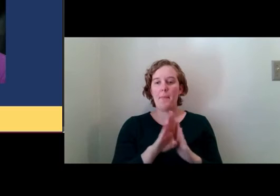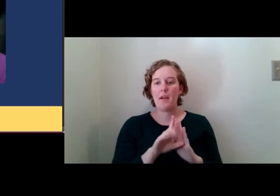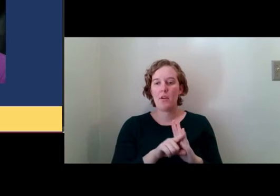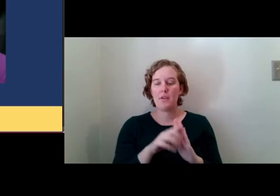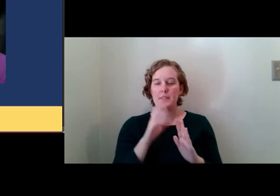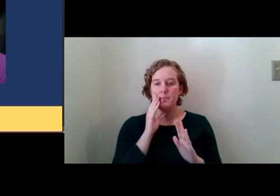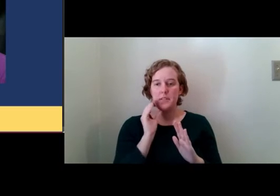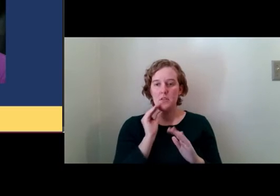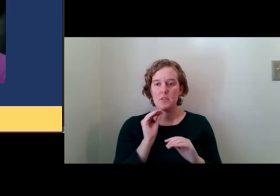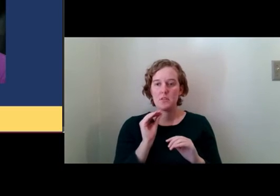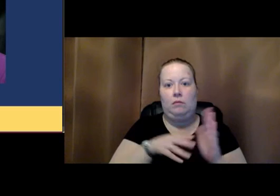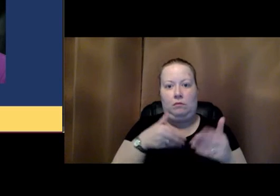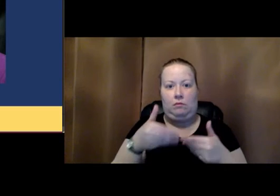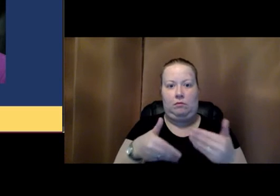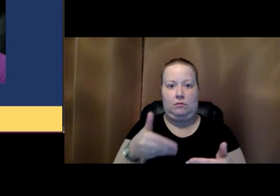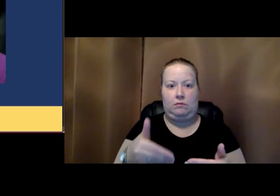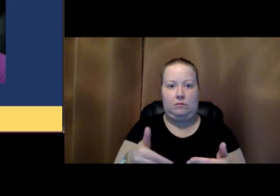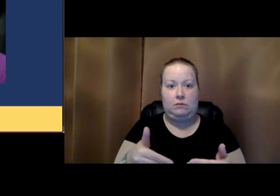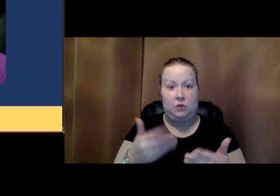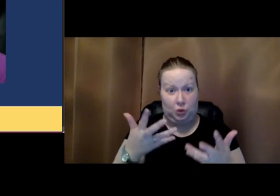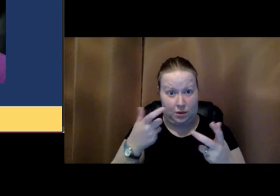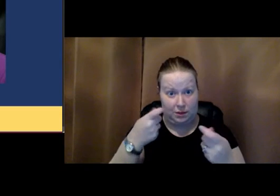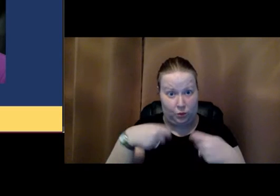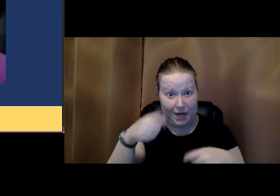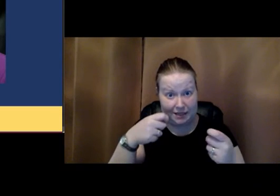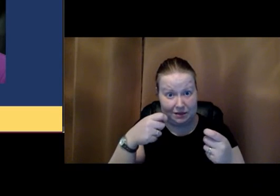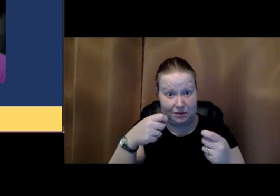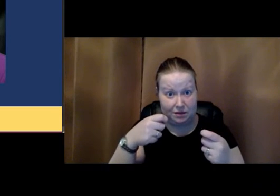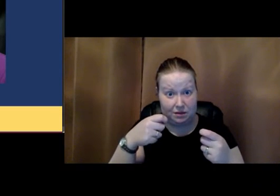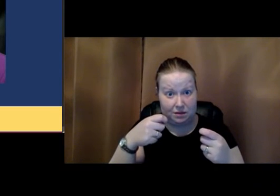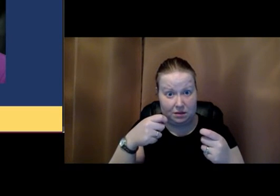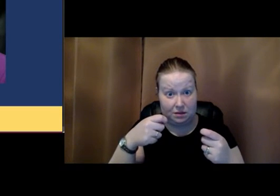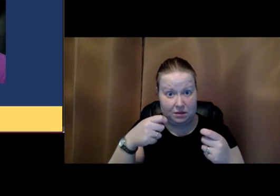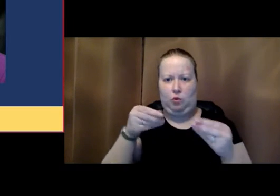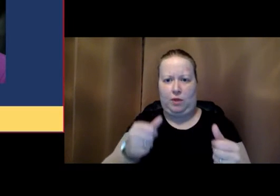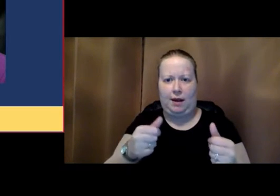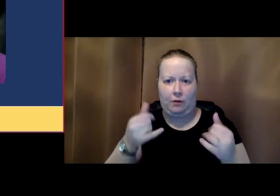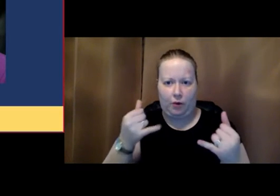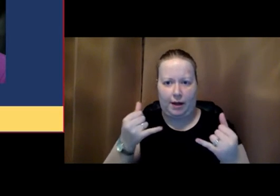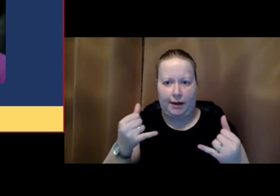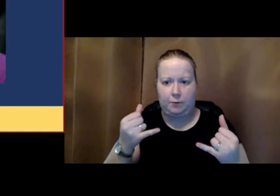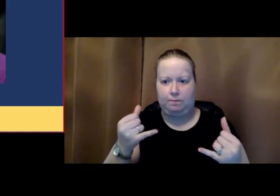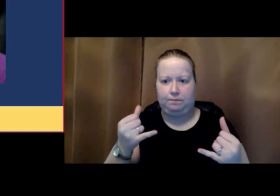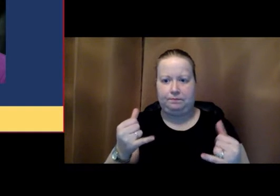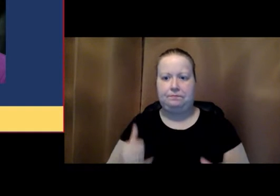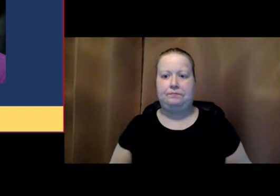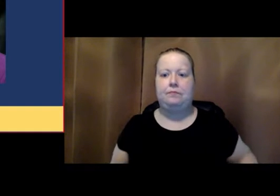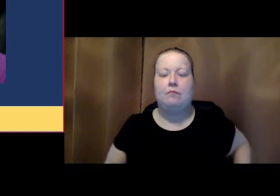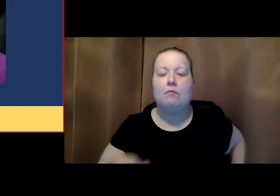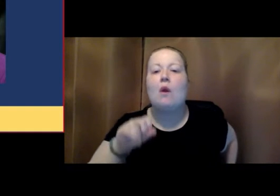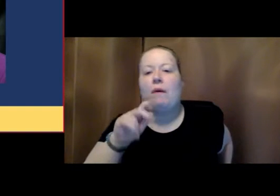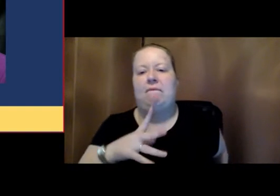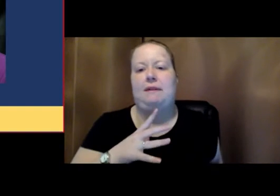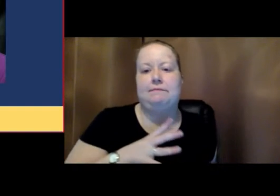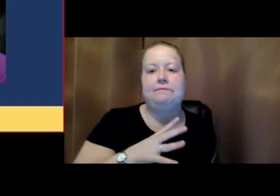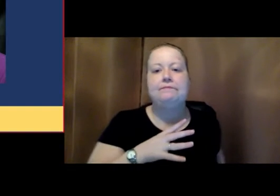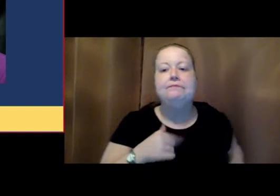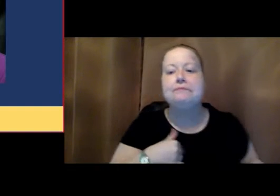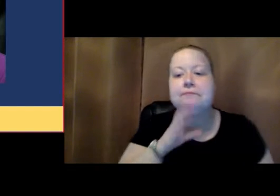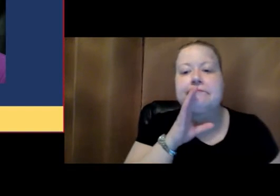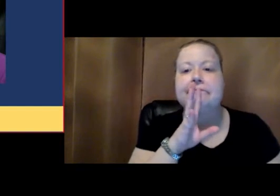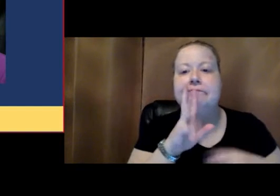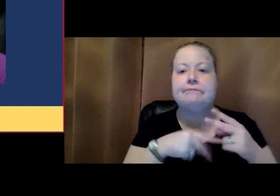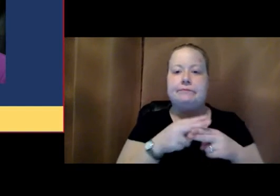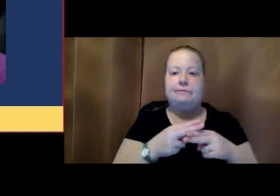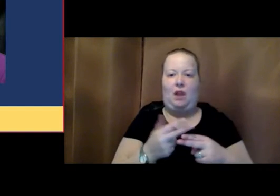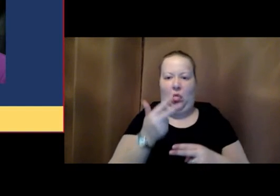go on the presentation. We go to the next slide. Second second slide, please. Okay, so I'm going to talk about three projects and the